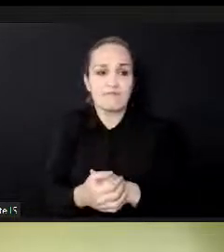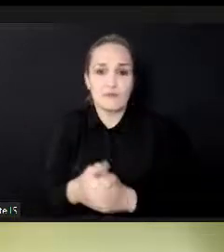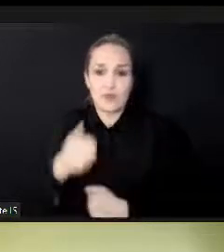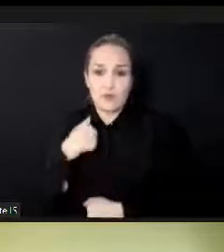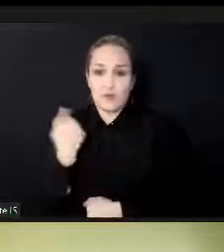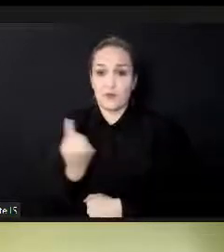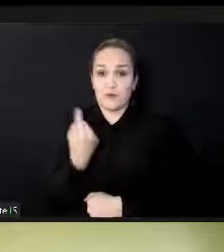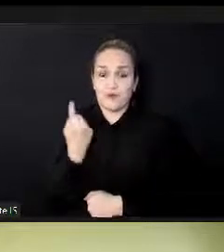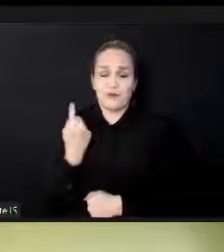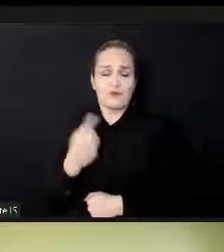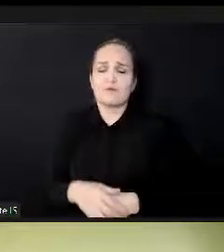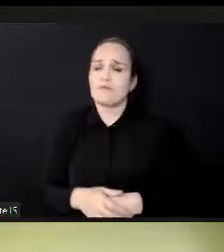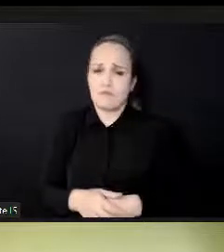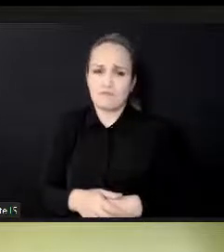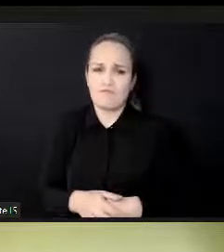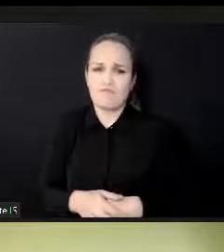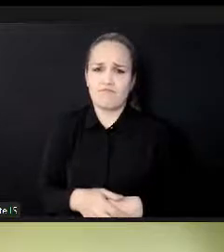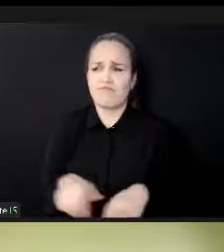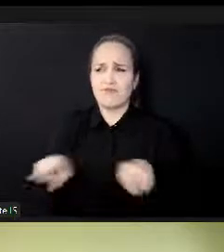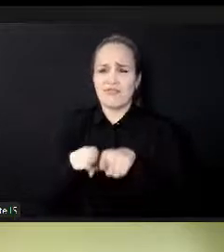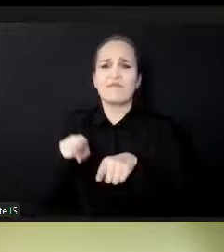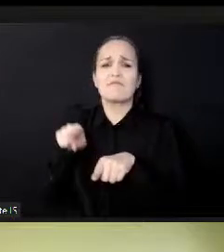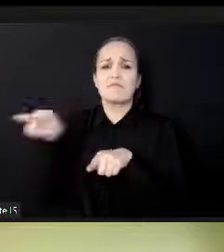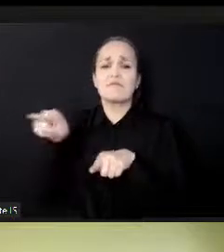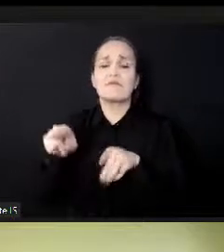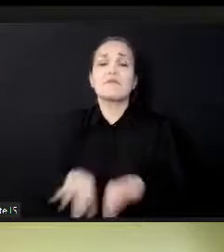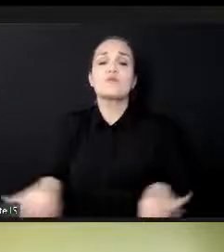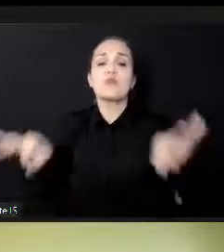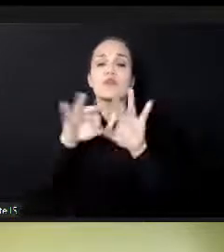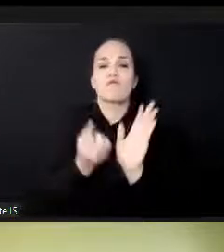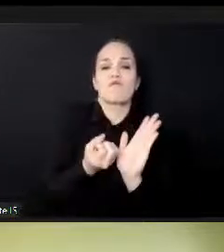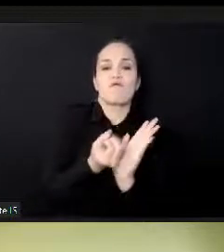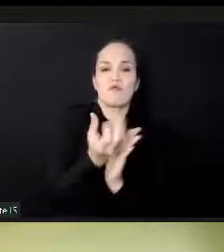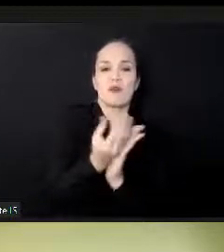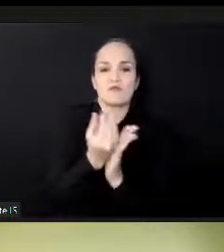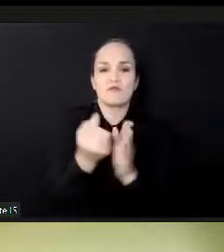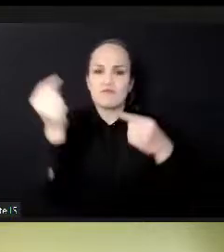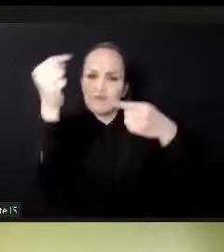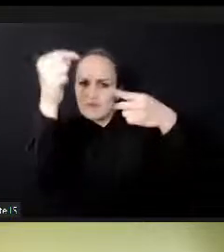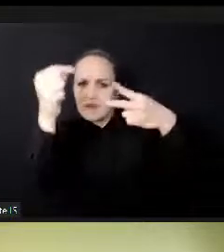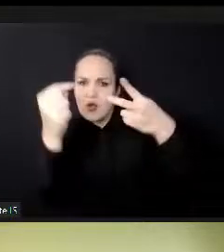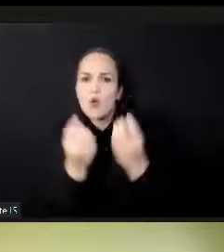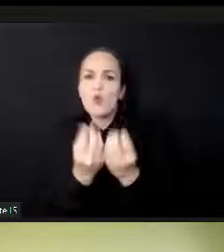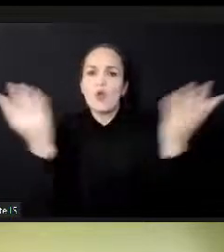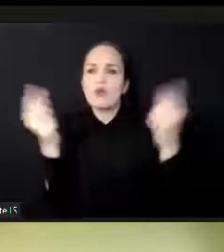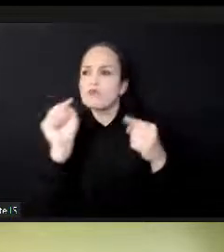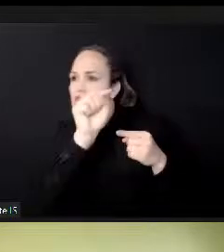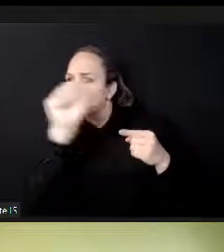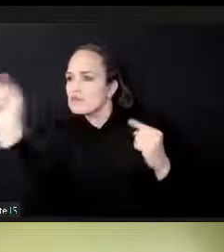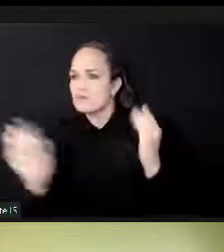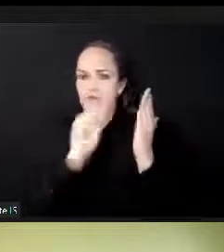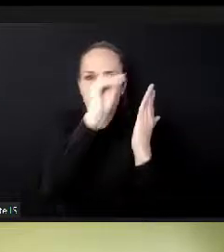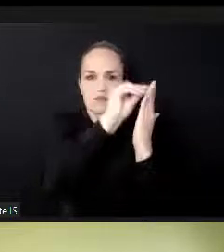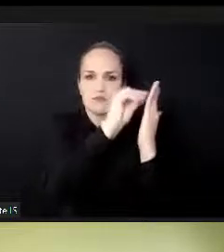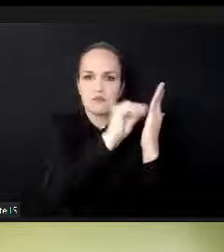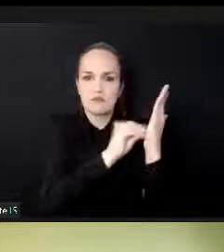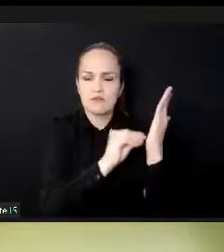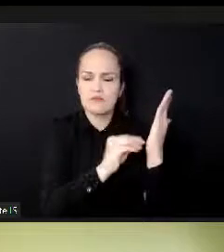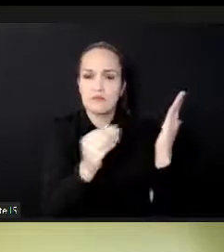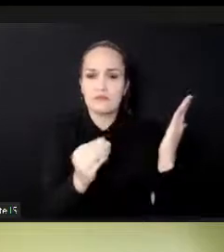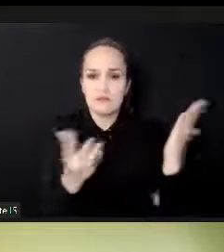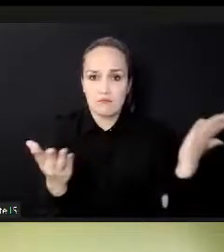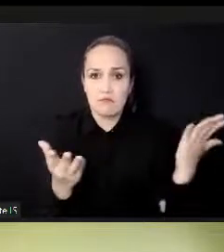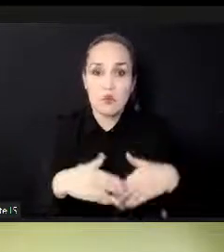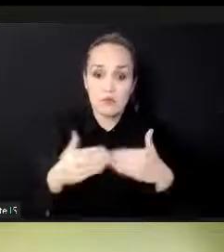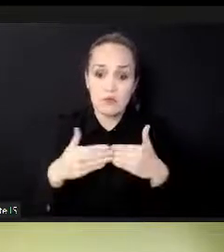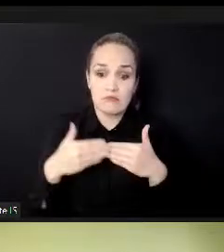our biggest challenges that you're going to have in both in, in West Africa. And we've heard even Alexandra saying that there